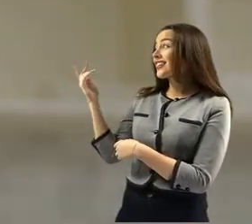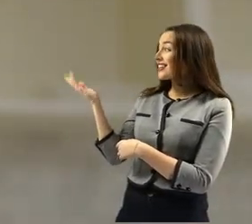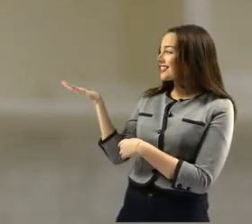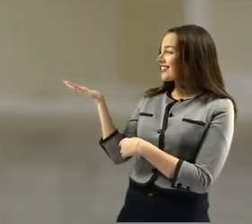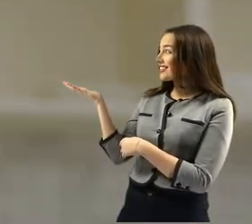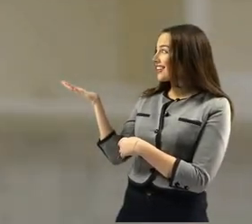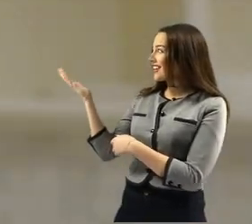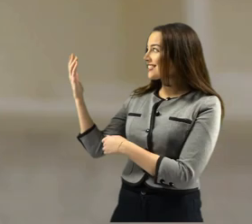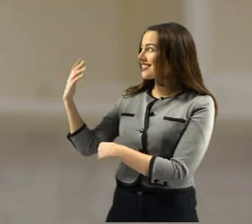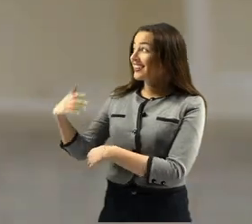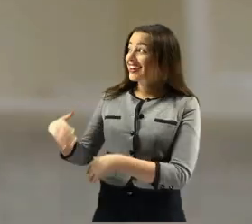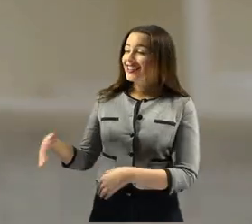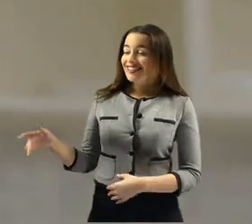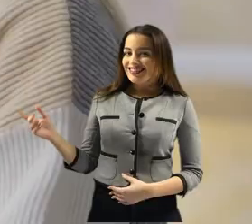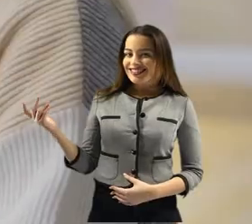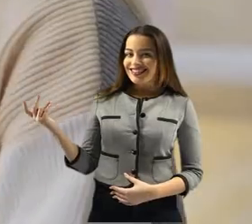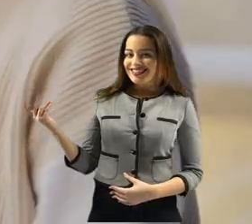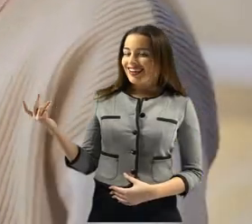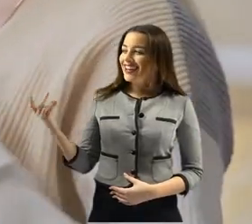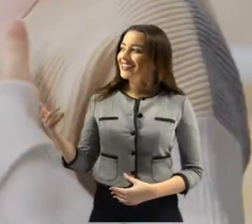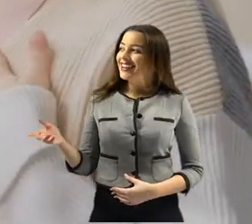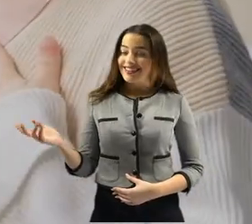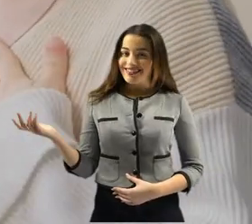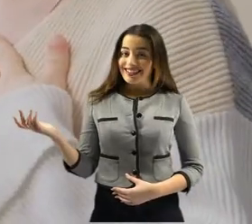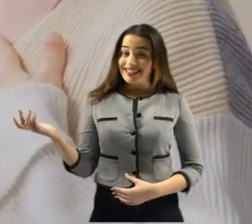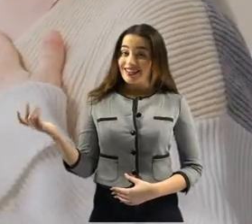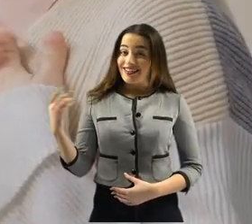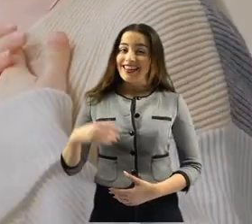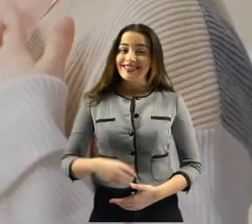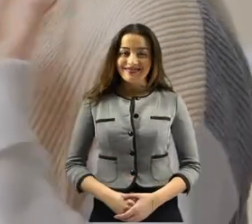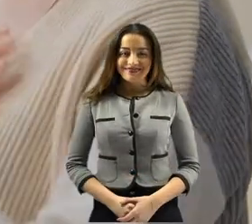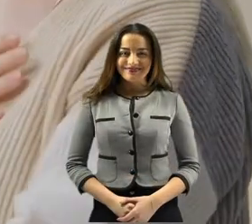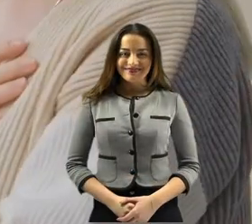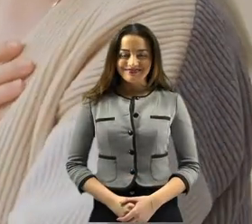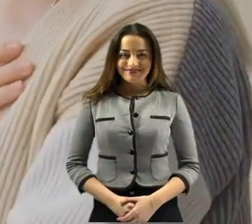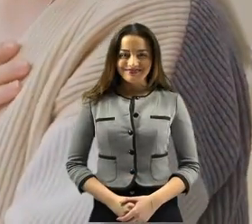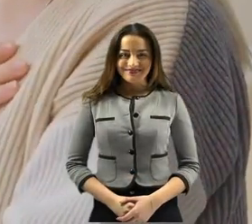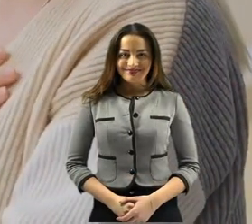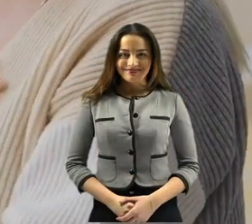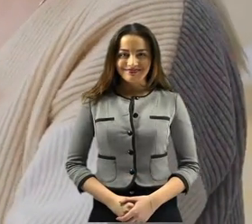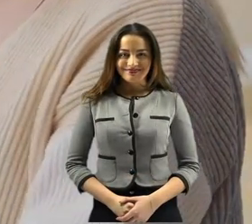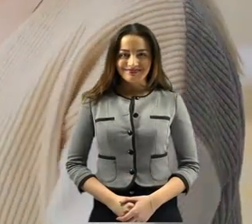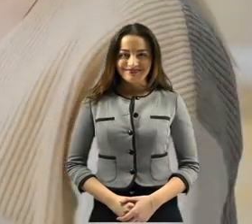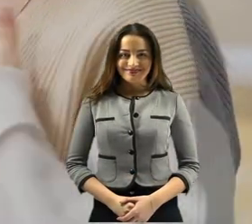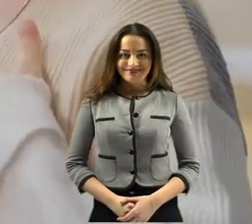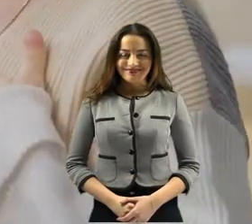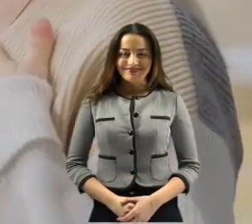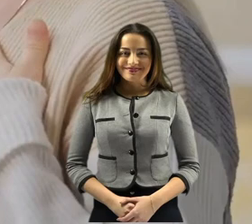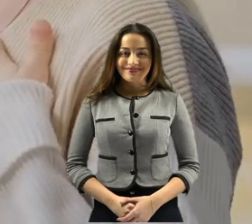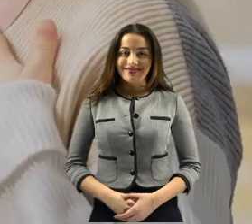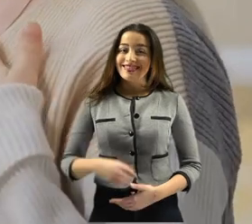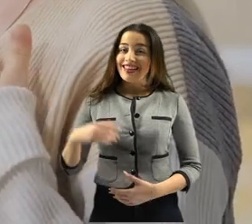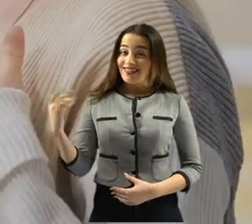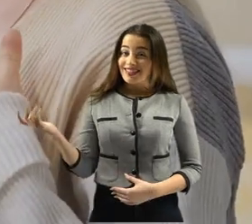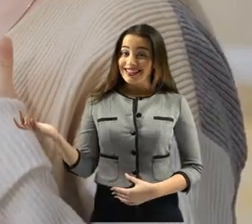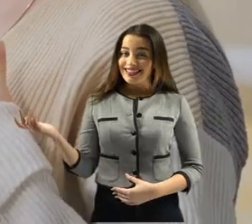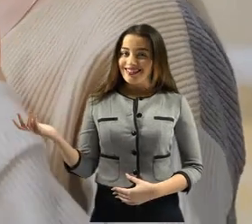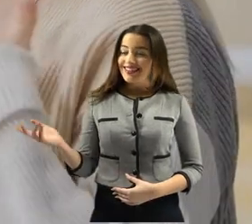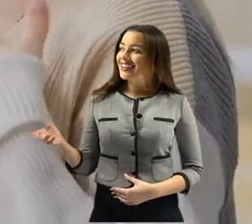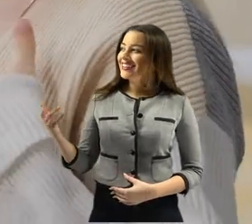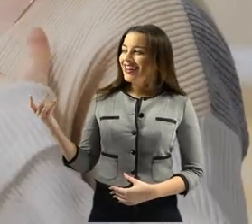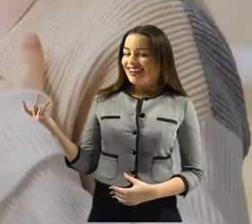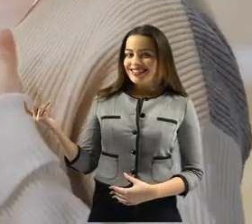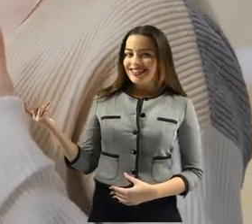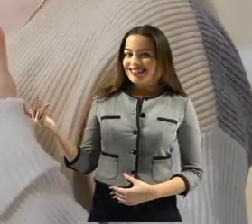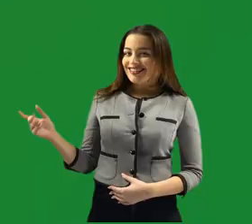reality for people with congenital deafness. Now, you might be surprised to learn that they do indeed have an internal language. It's not based on